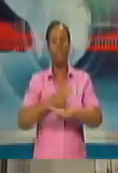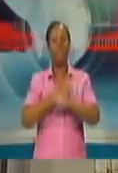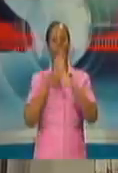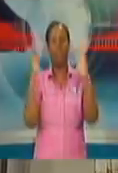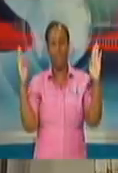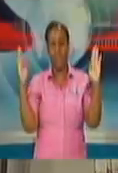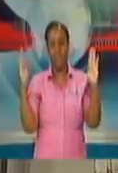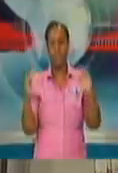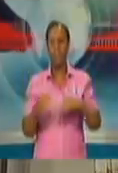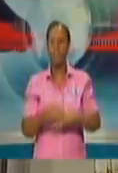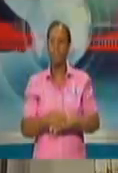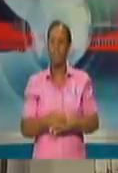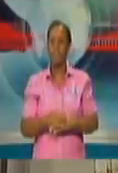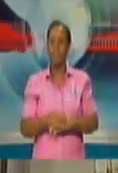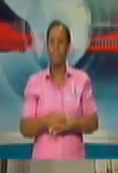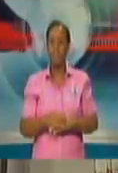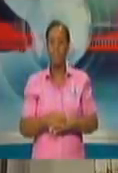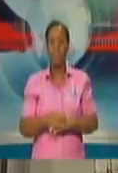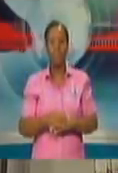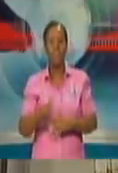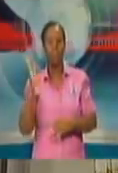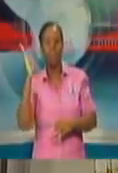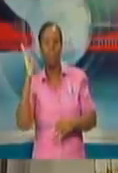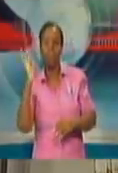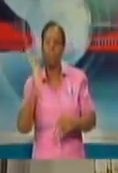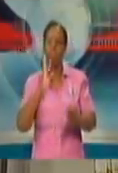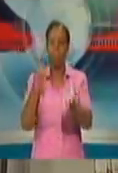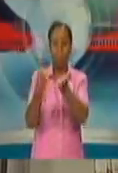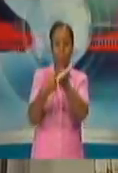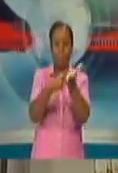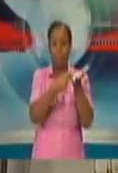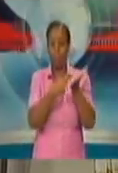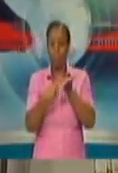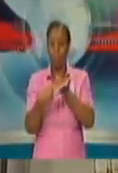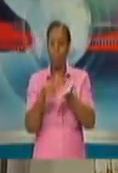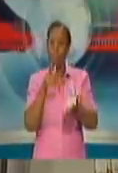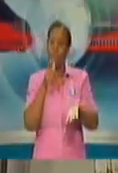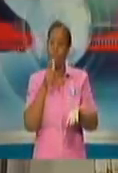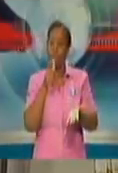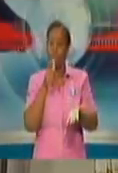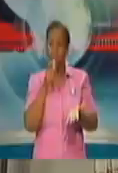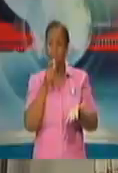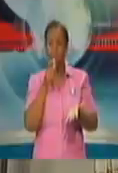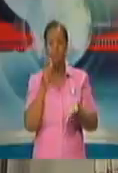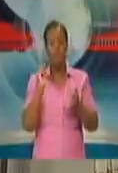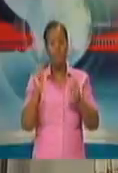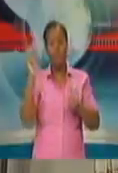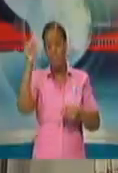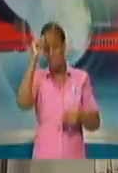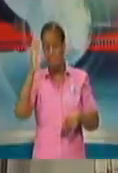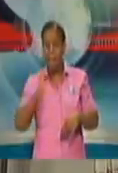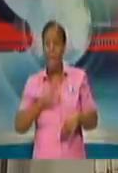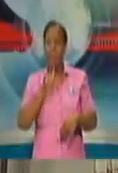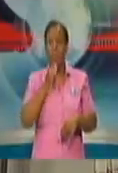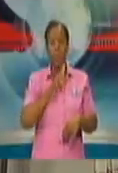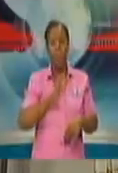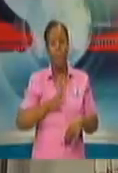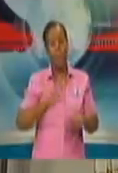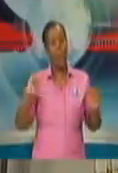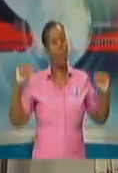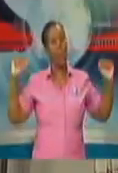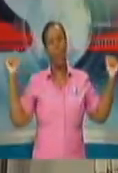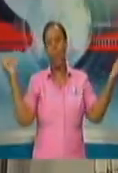Mrs. Trinidadian, Mr. and Mrs. Tobagonian. And if I could ask for the graphic to be put up,